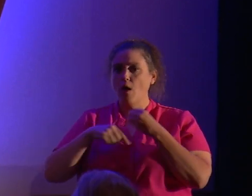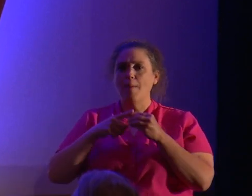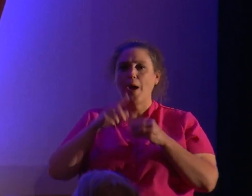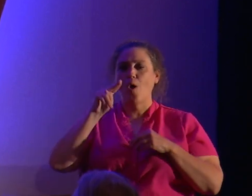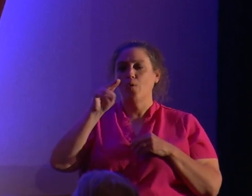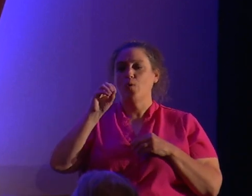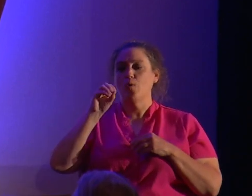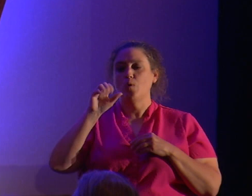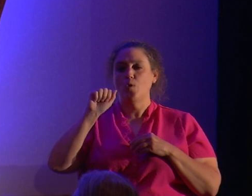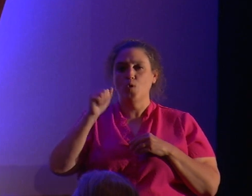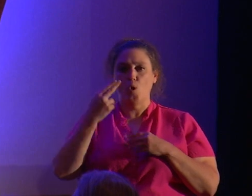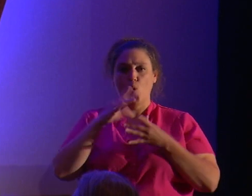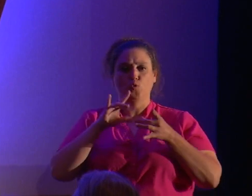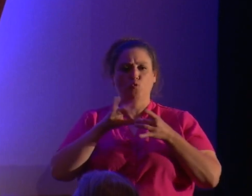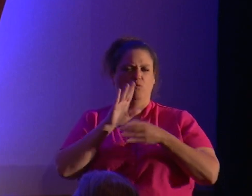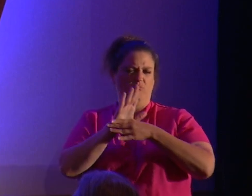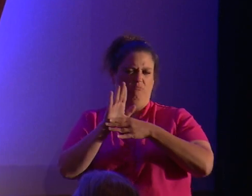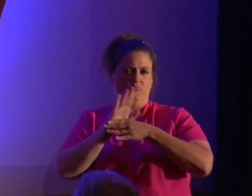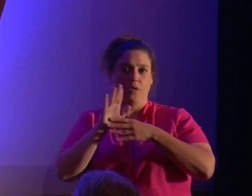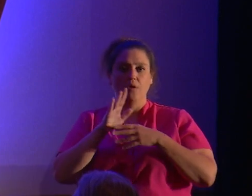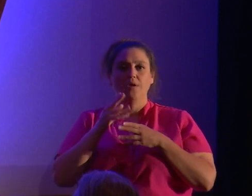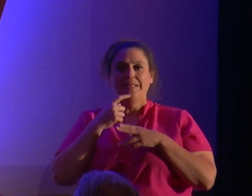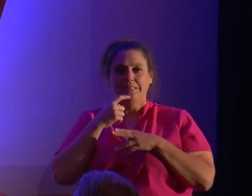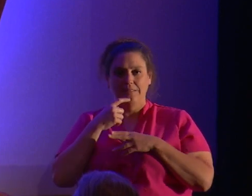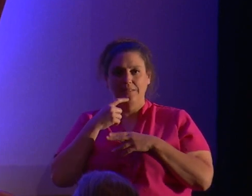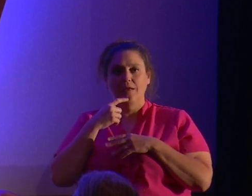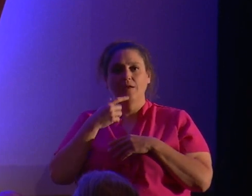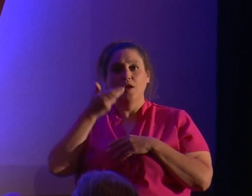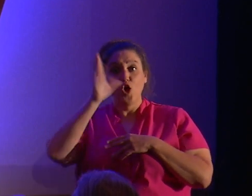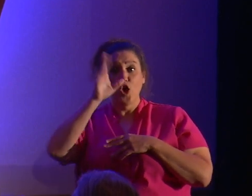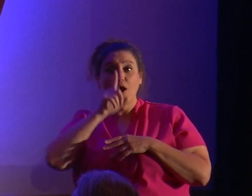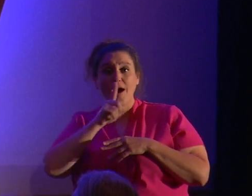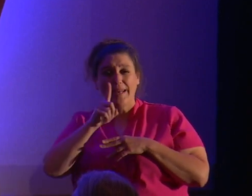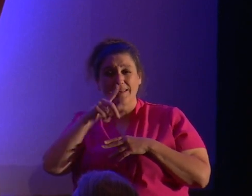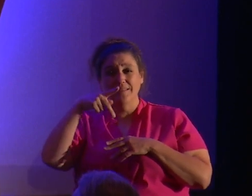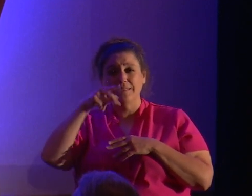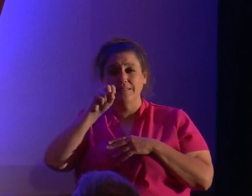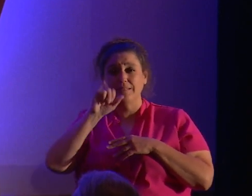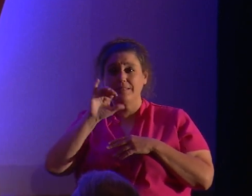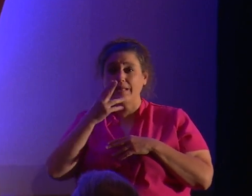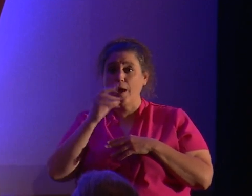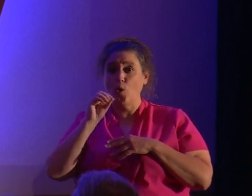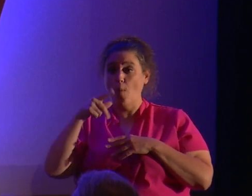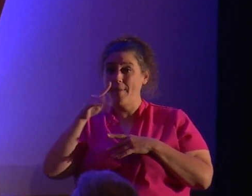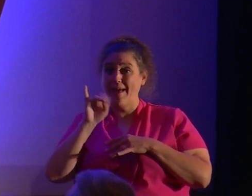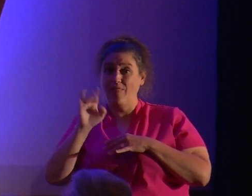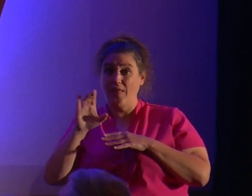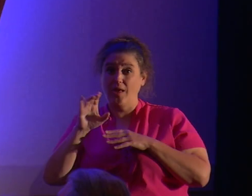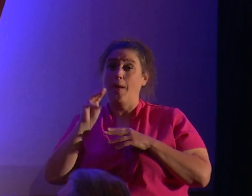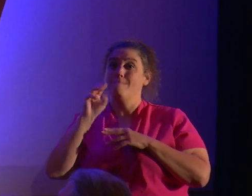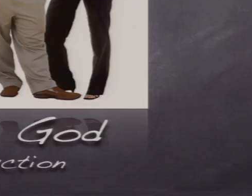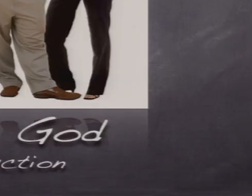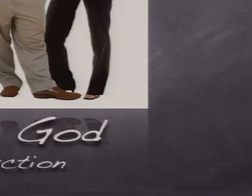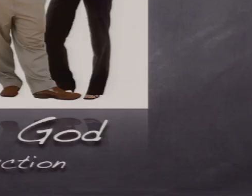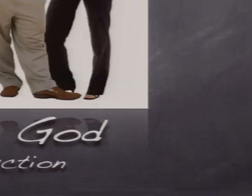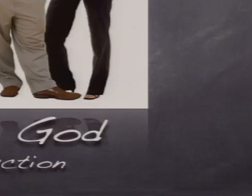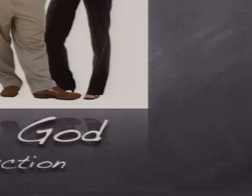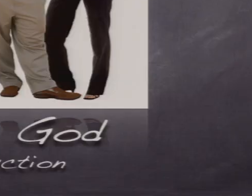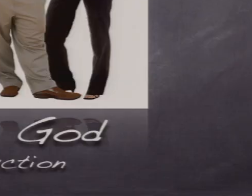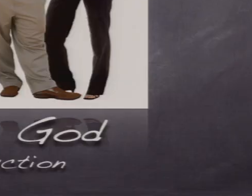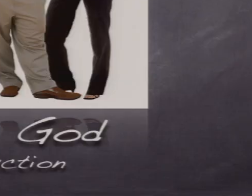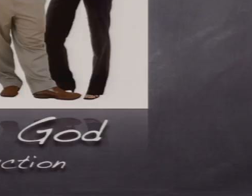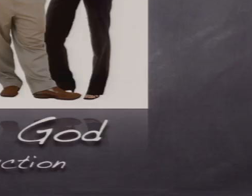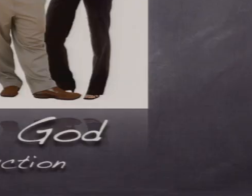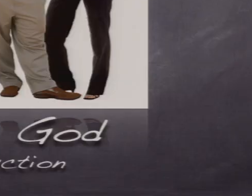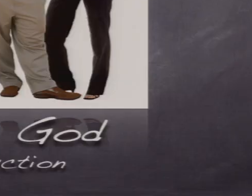story, calling God a psychopathic mass murderer, which I thought was very accurate. Um, and Brian